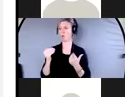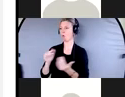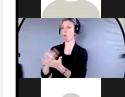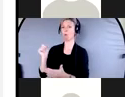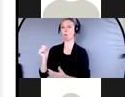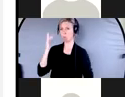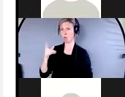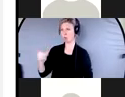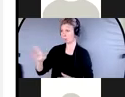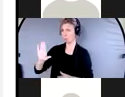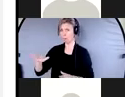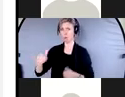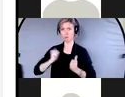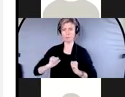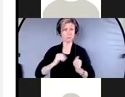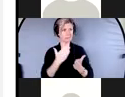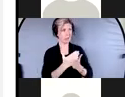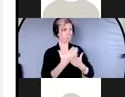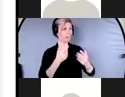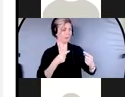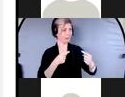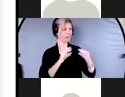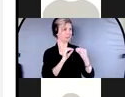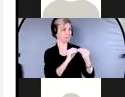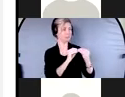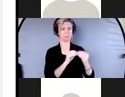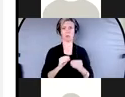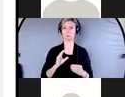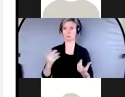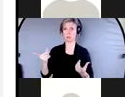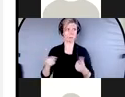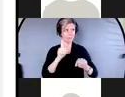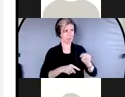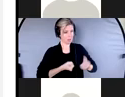person, they're not taking their considerations into, into